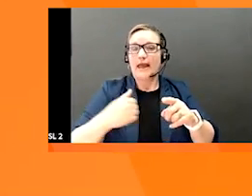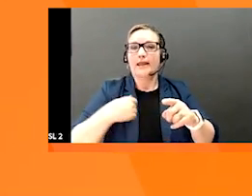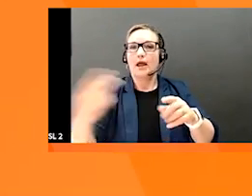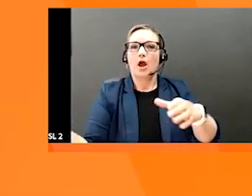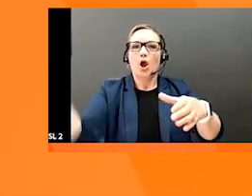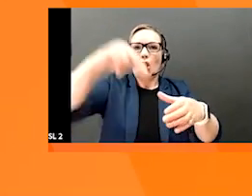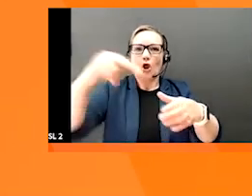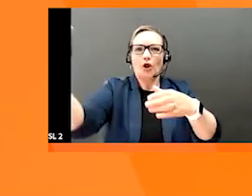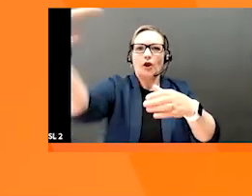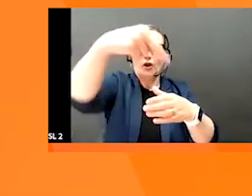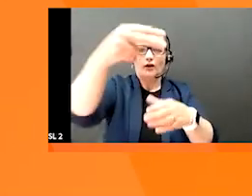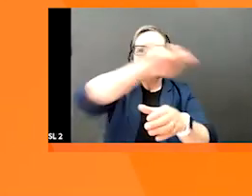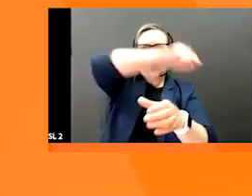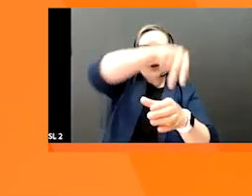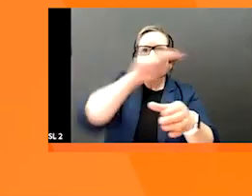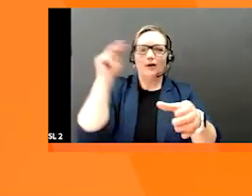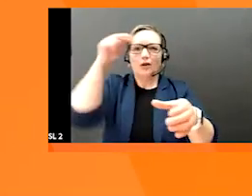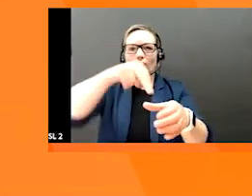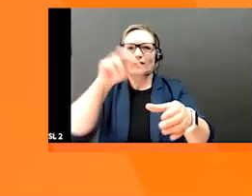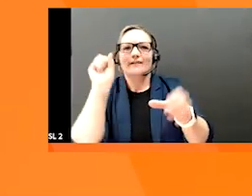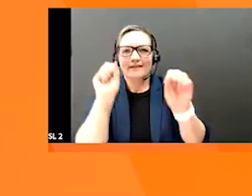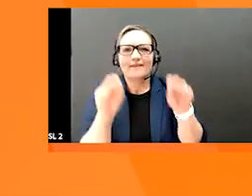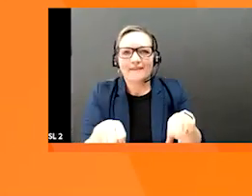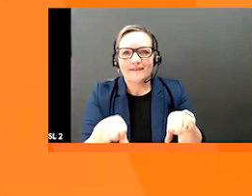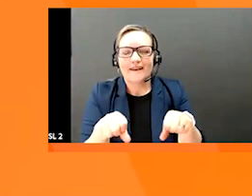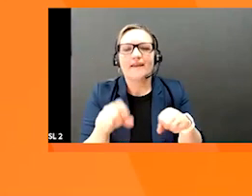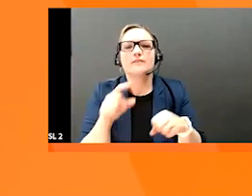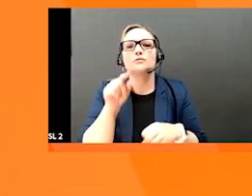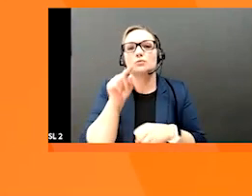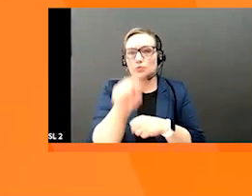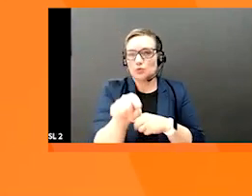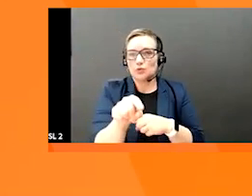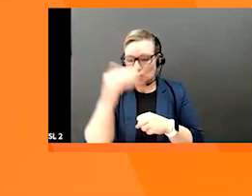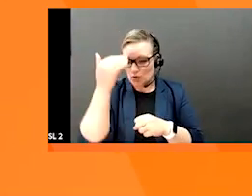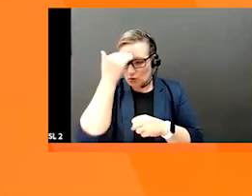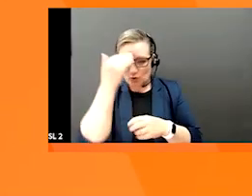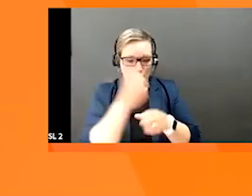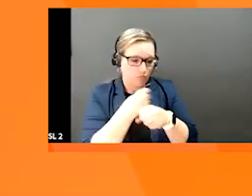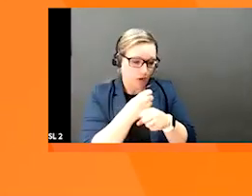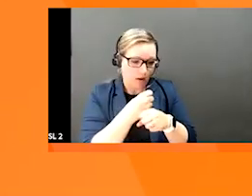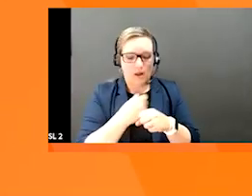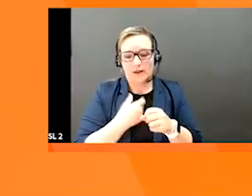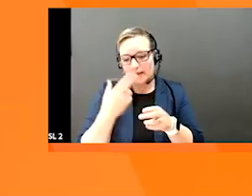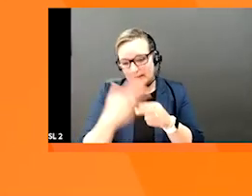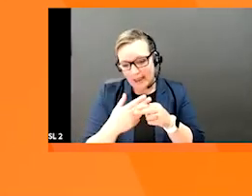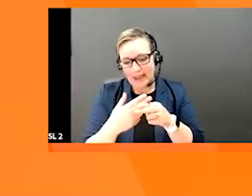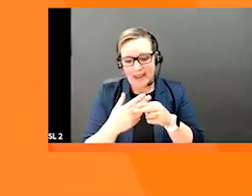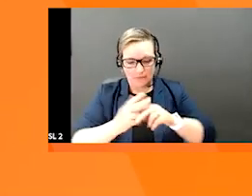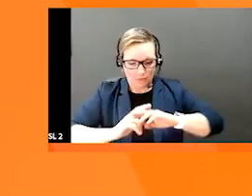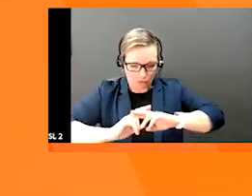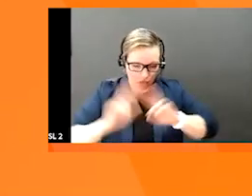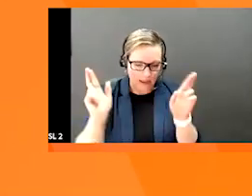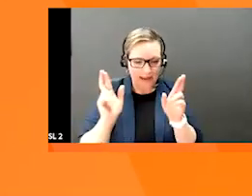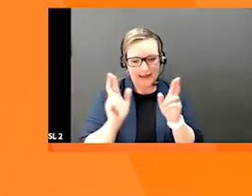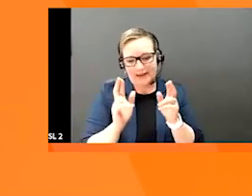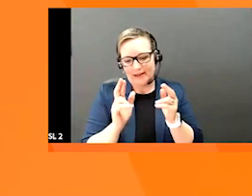product and you are able to identify everything associated with it, it's final, it's ready to go